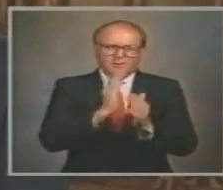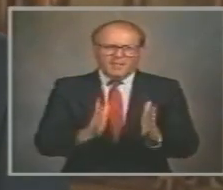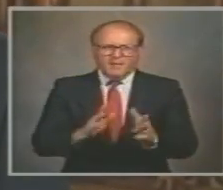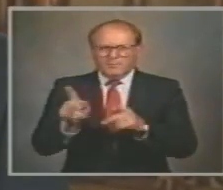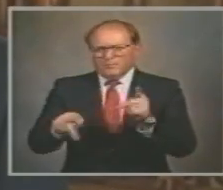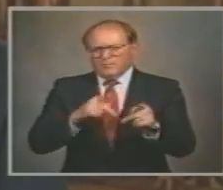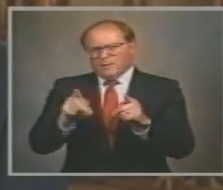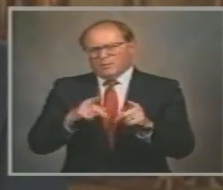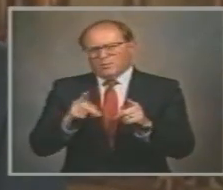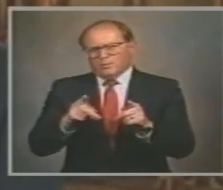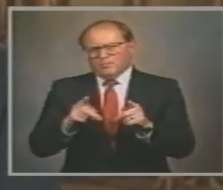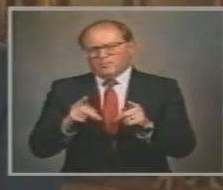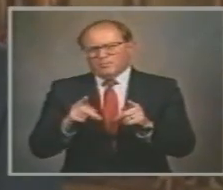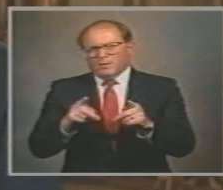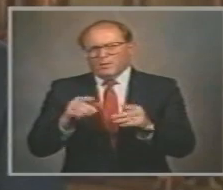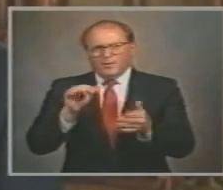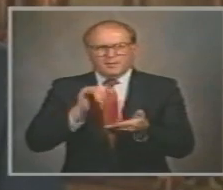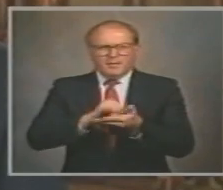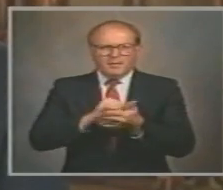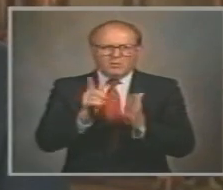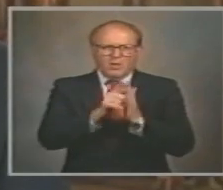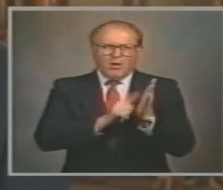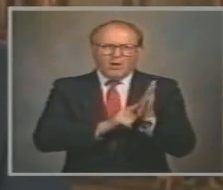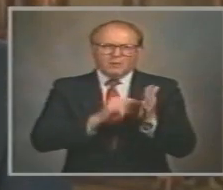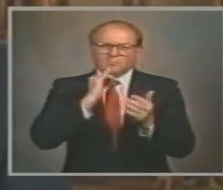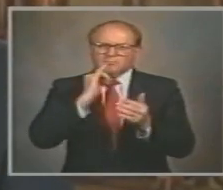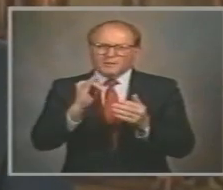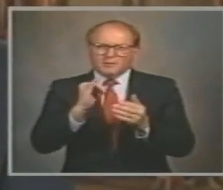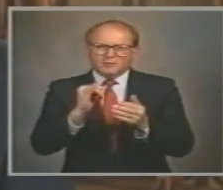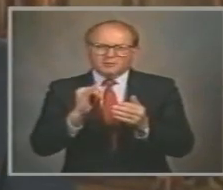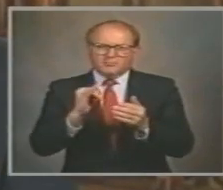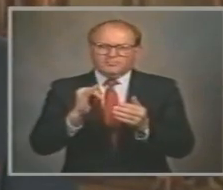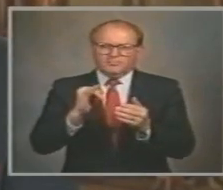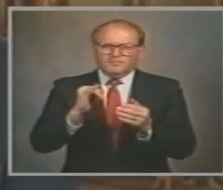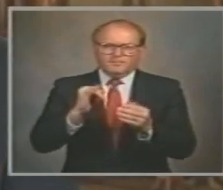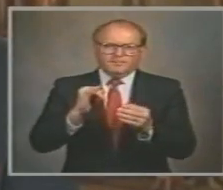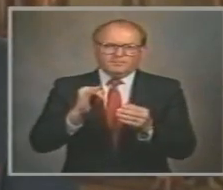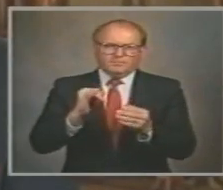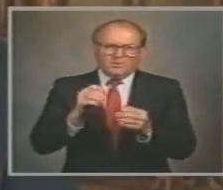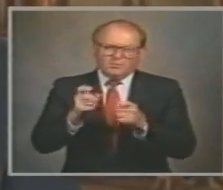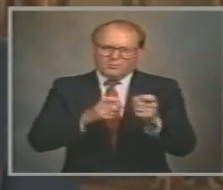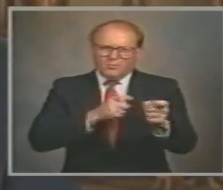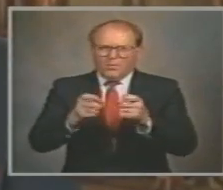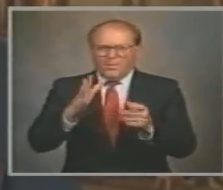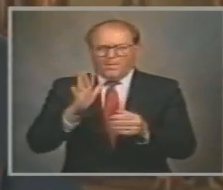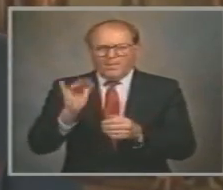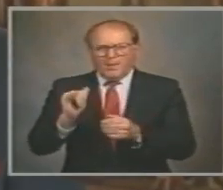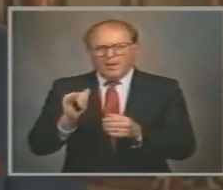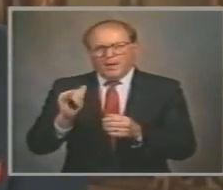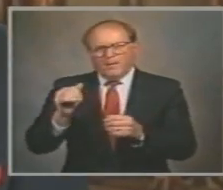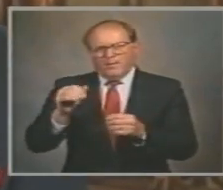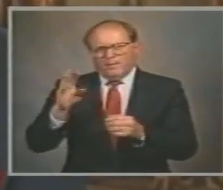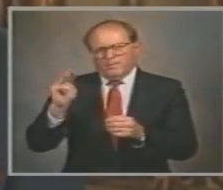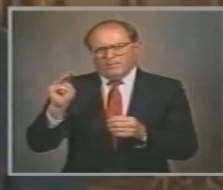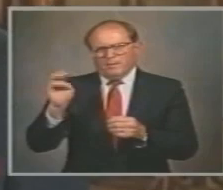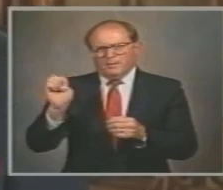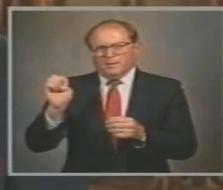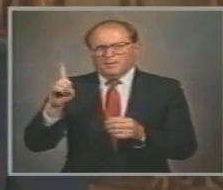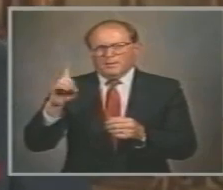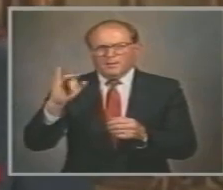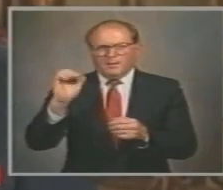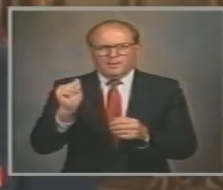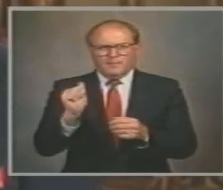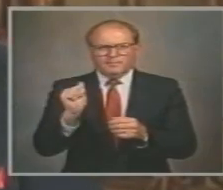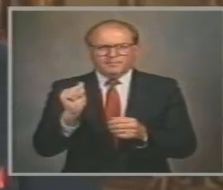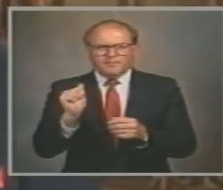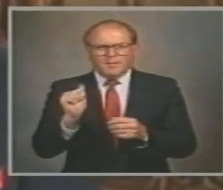whose decrees are endlessly pervaded by the media. Well, that gives us something to